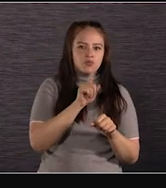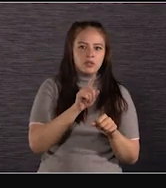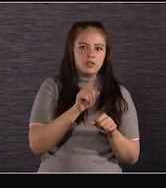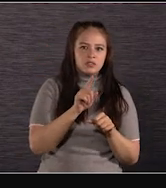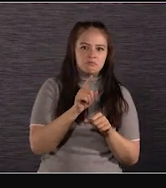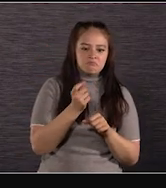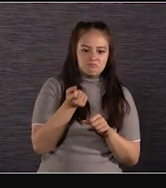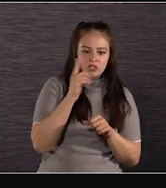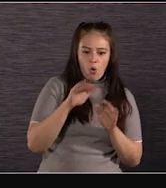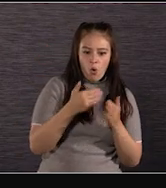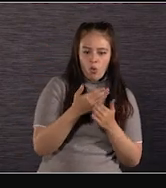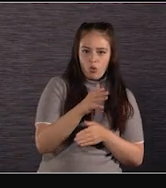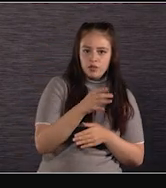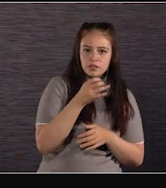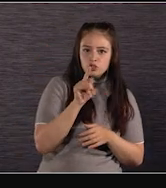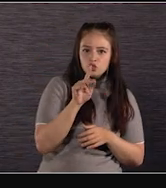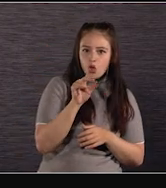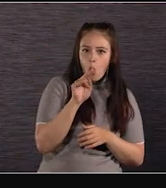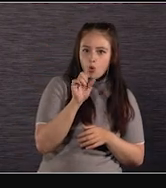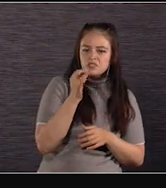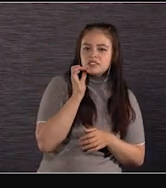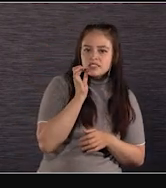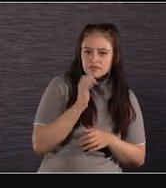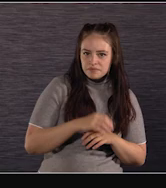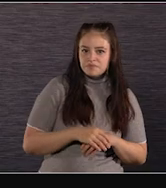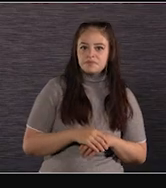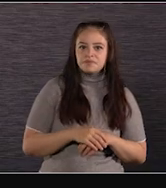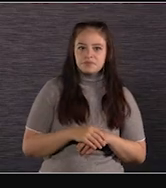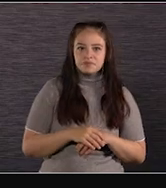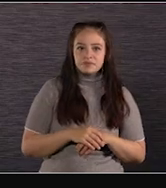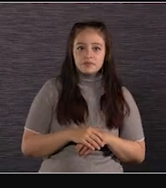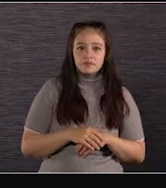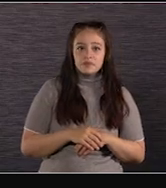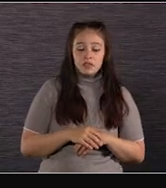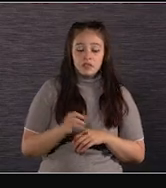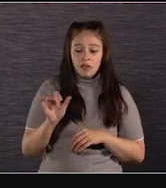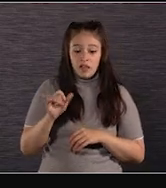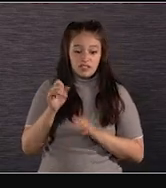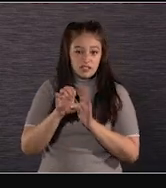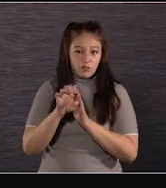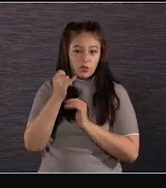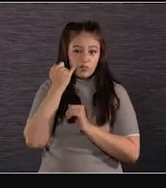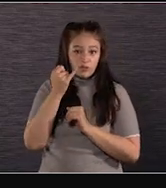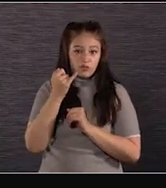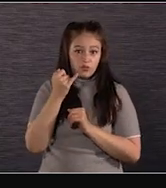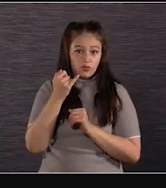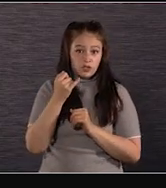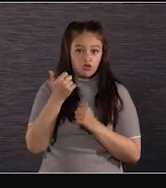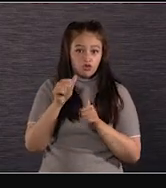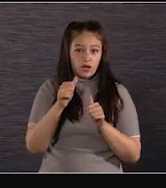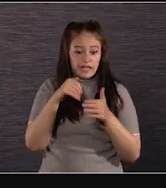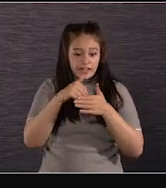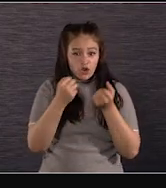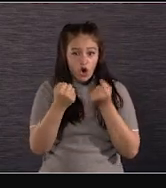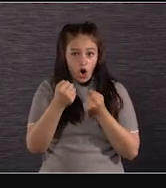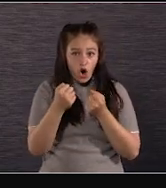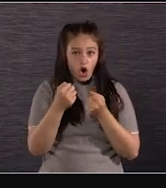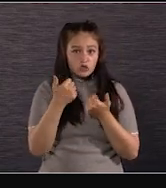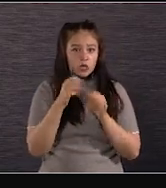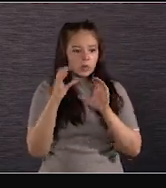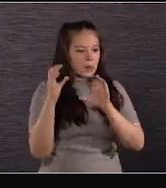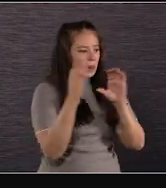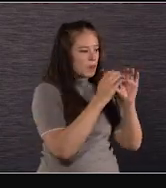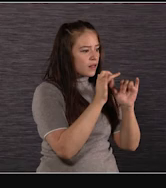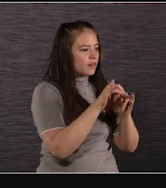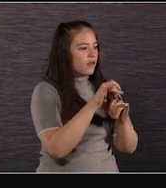into the blacks. It's fantastic. If you're doing a driving shot inside a car and you're panning from outside to in, or you want to hold both the detail in the driver's